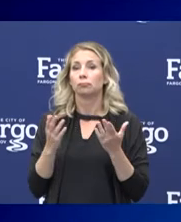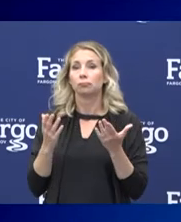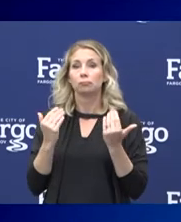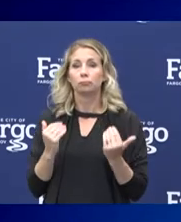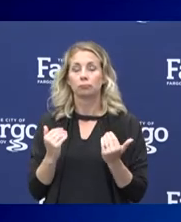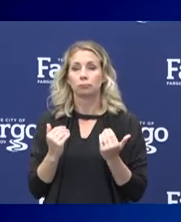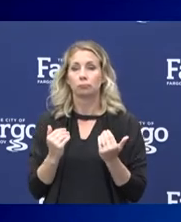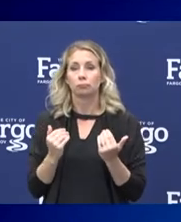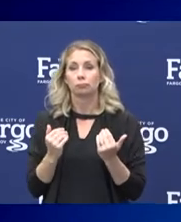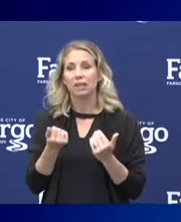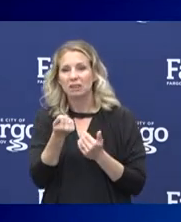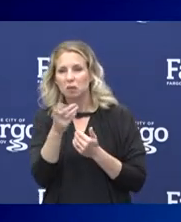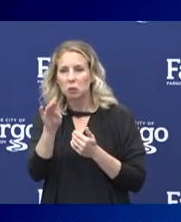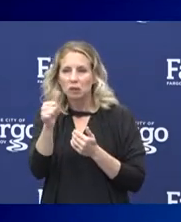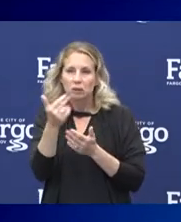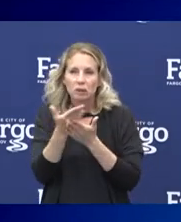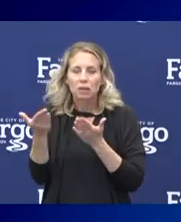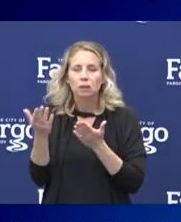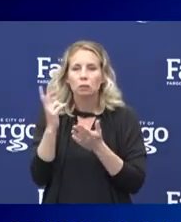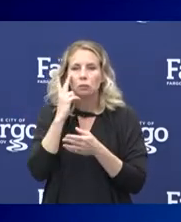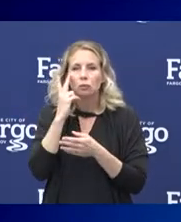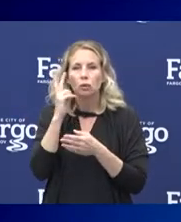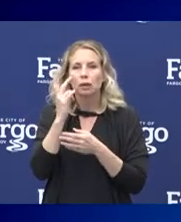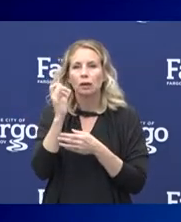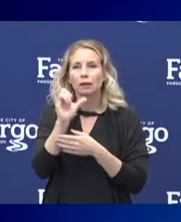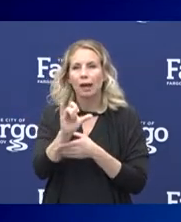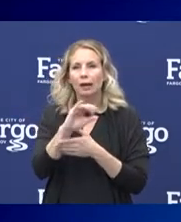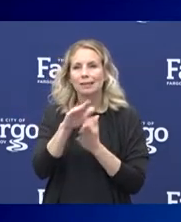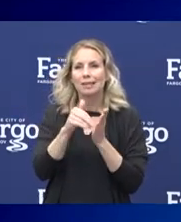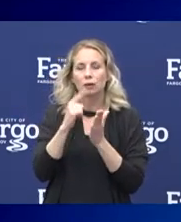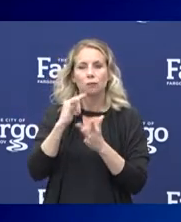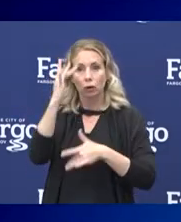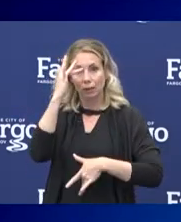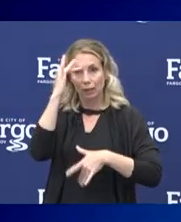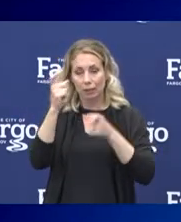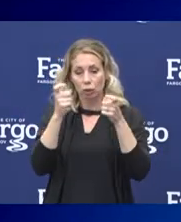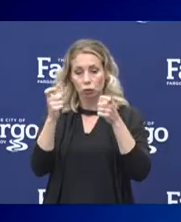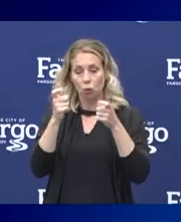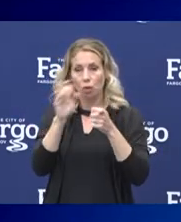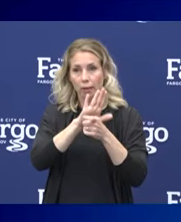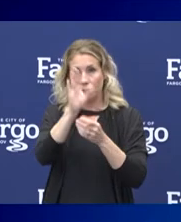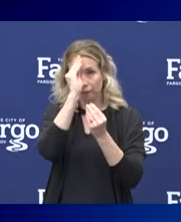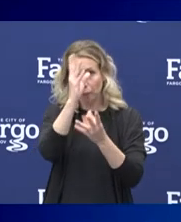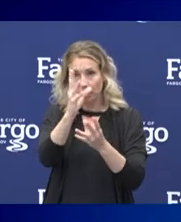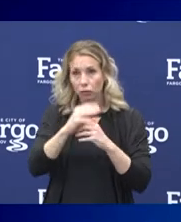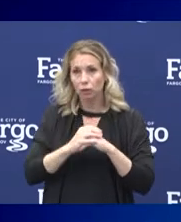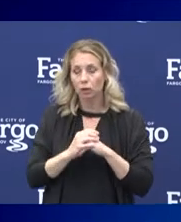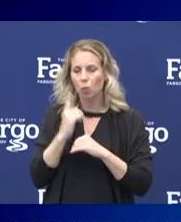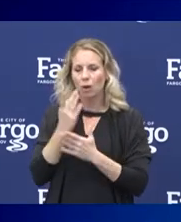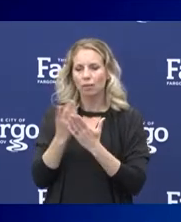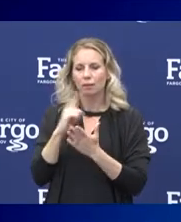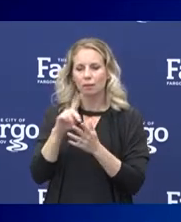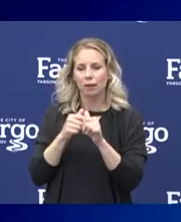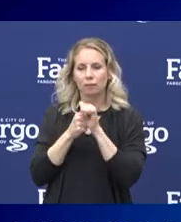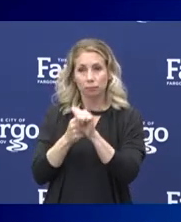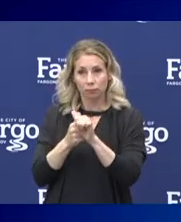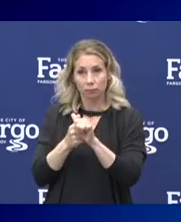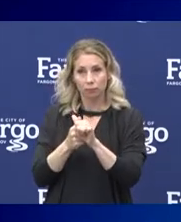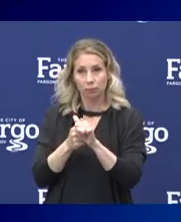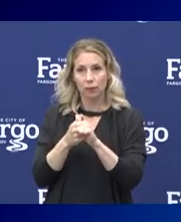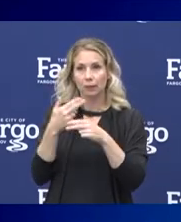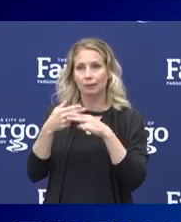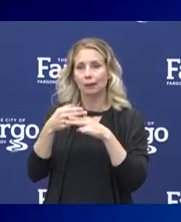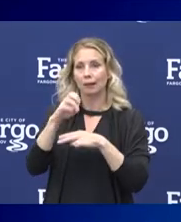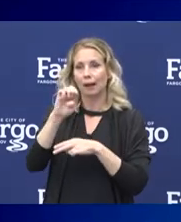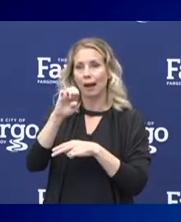also point out a couple of other things. When you look at the Centers for Disease Control data, one of the things that they track is something we call excess